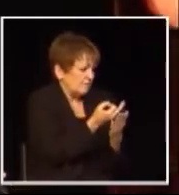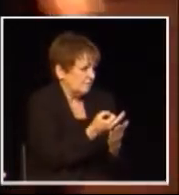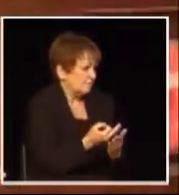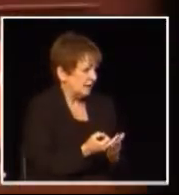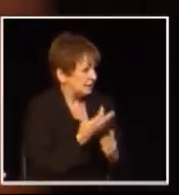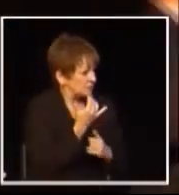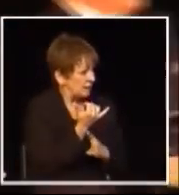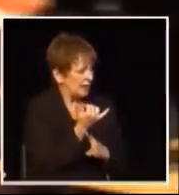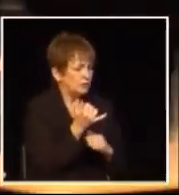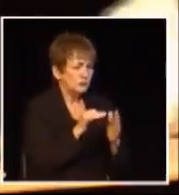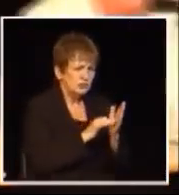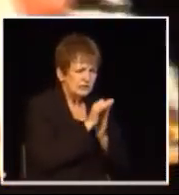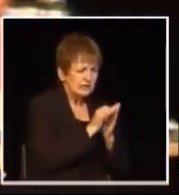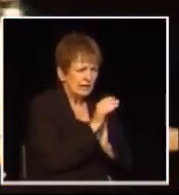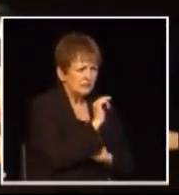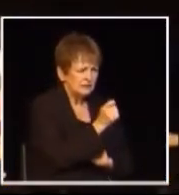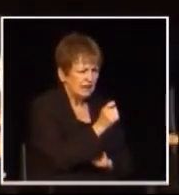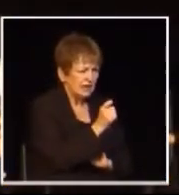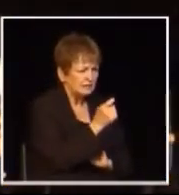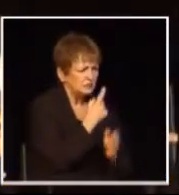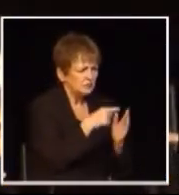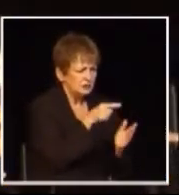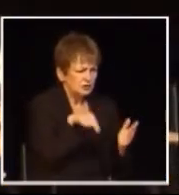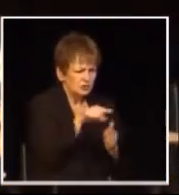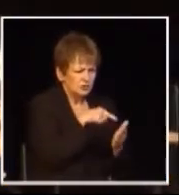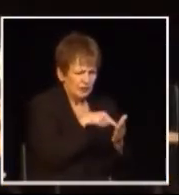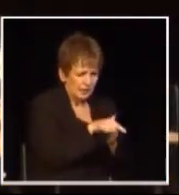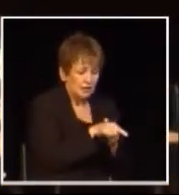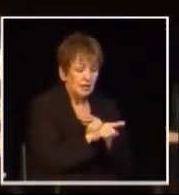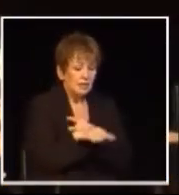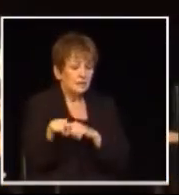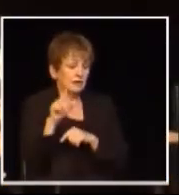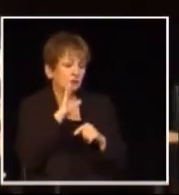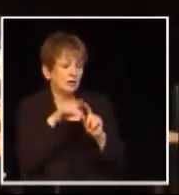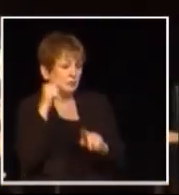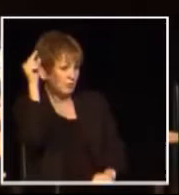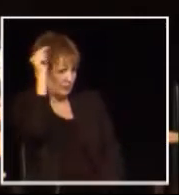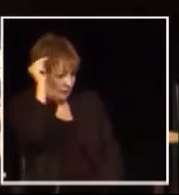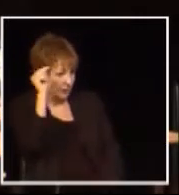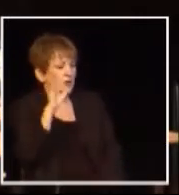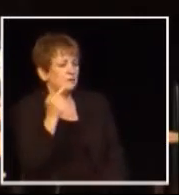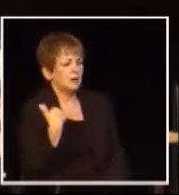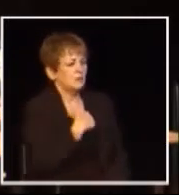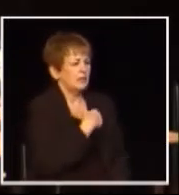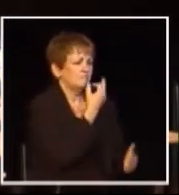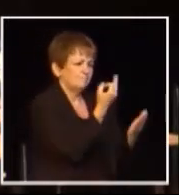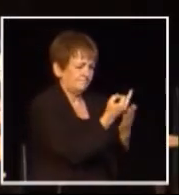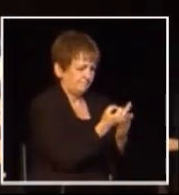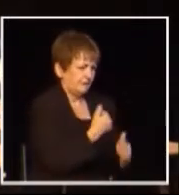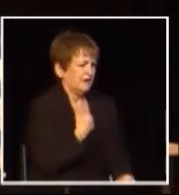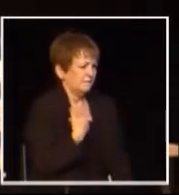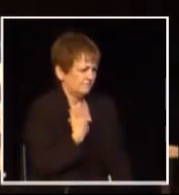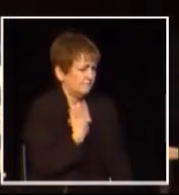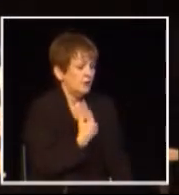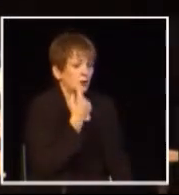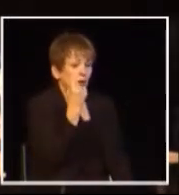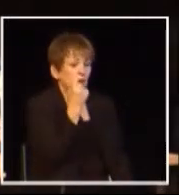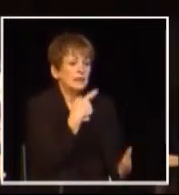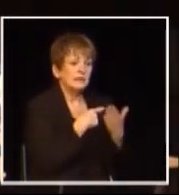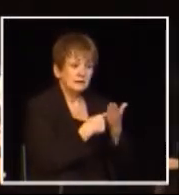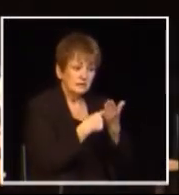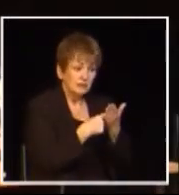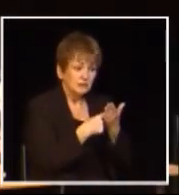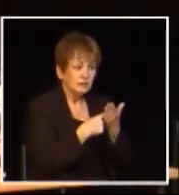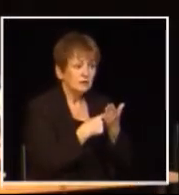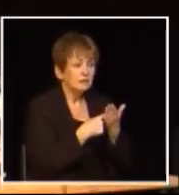well it's easy to check the facts you can just count the tax you're paying yourself you see they deal in theories we deal in reality I'll give you a